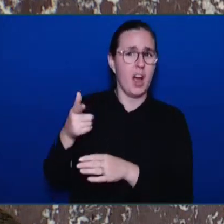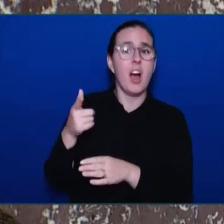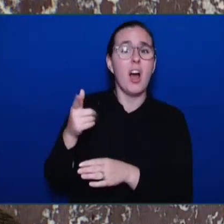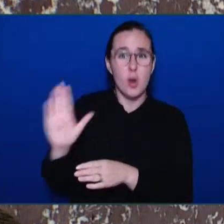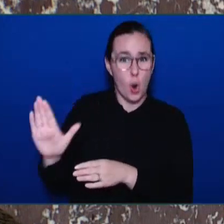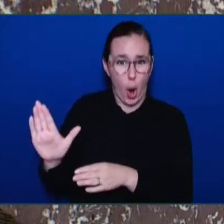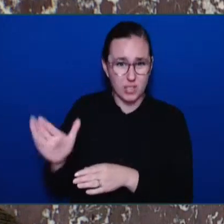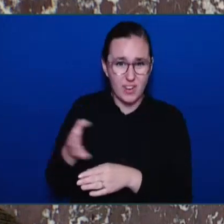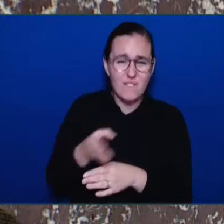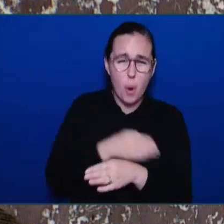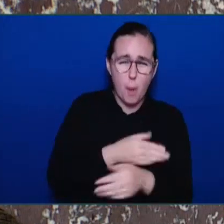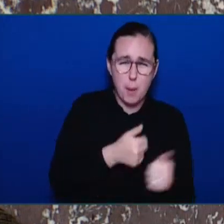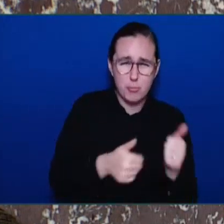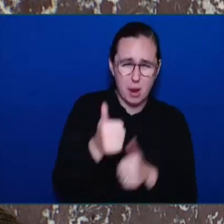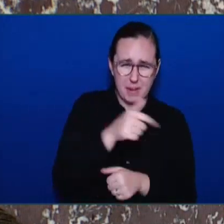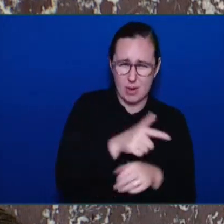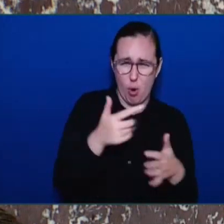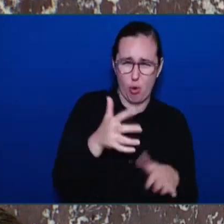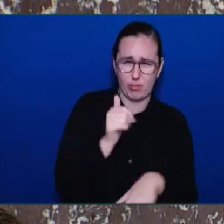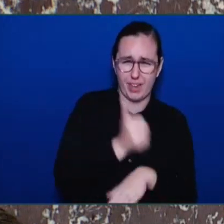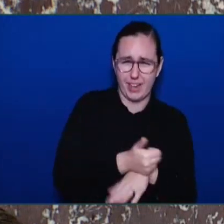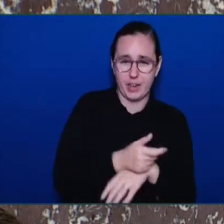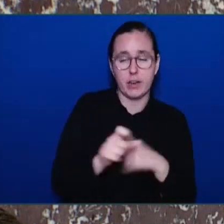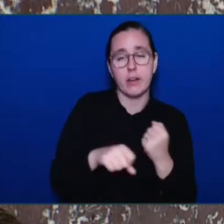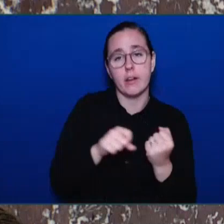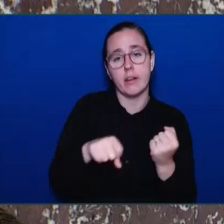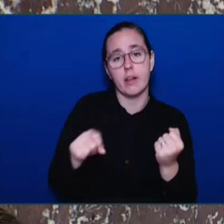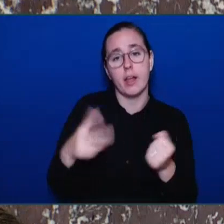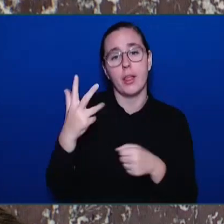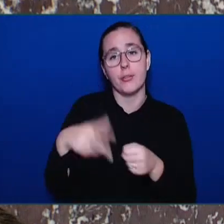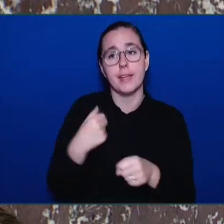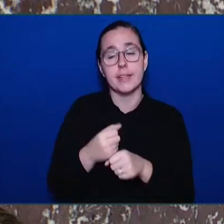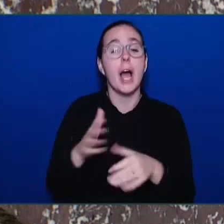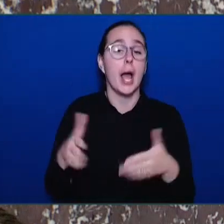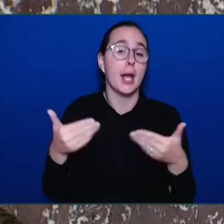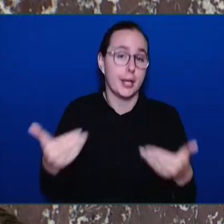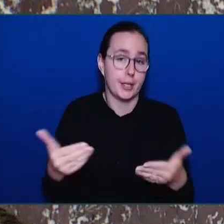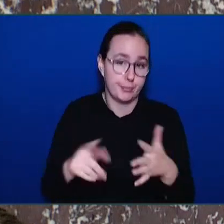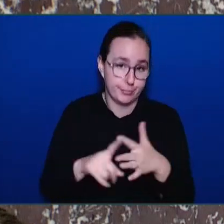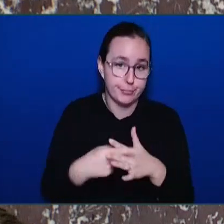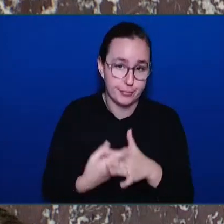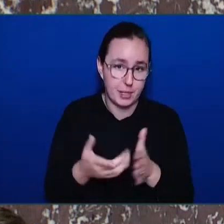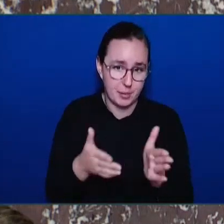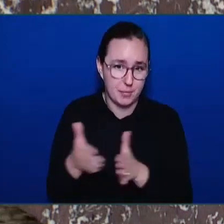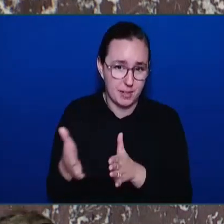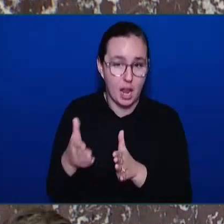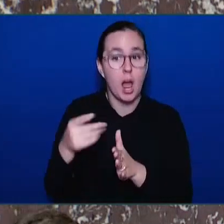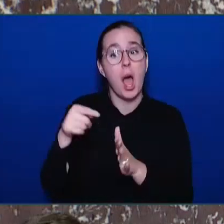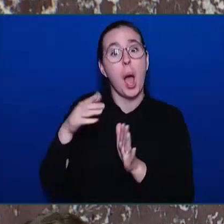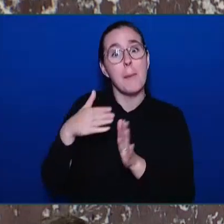years to start a 10-year plan is considered a success, as people are waiting for cancer treatment of all things.